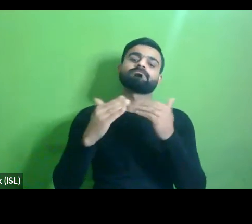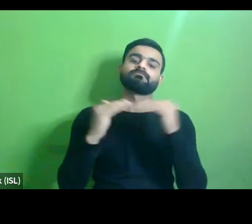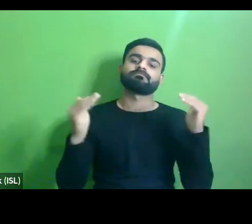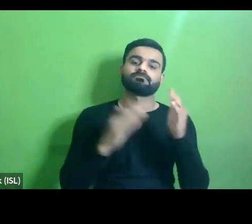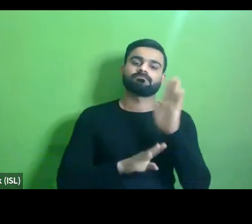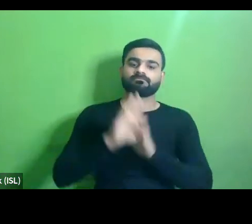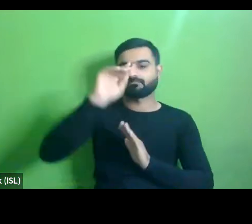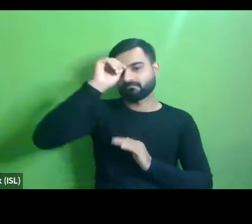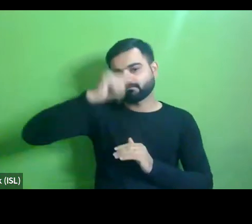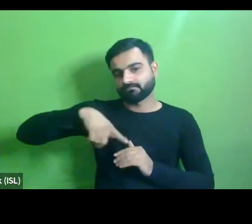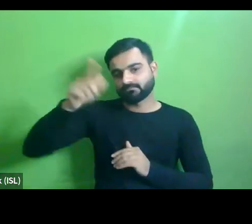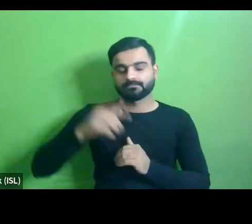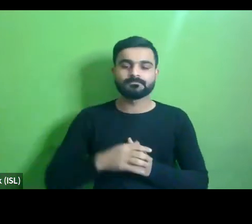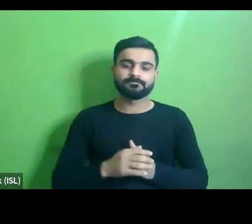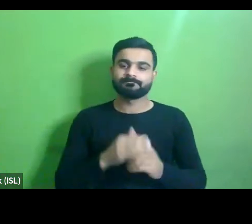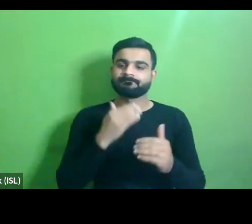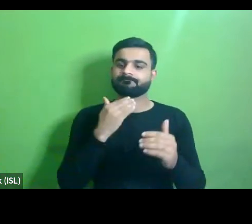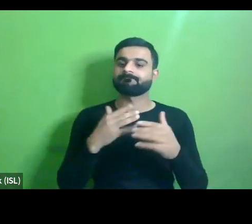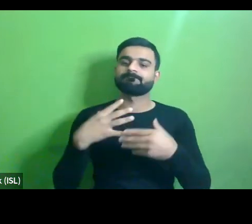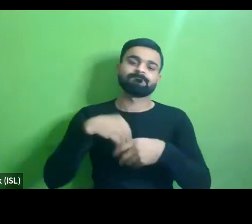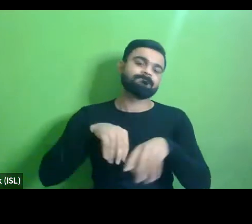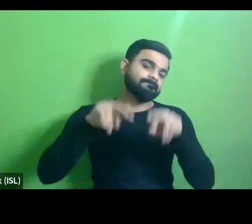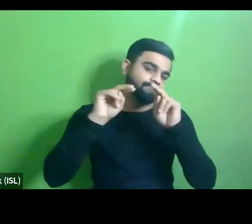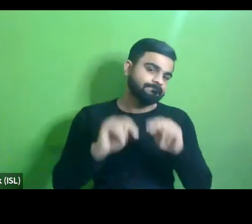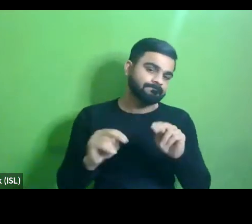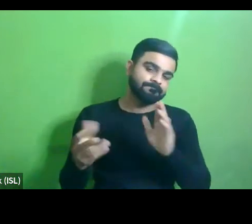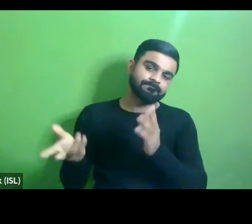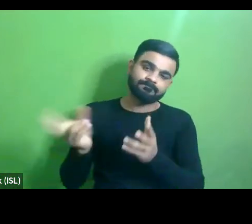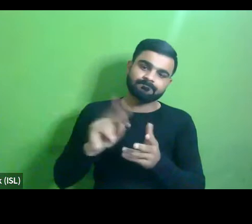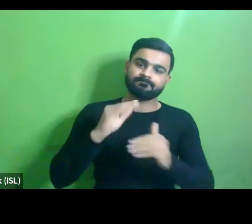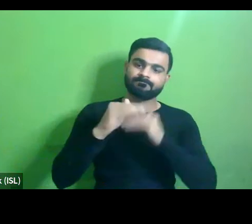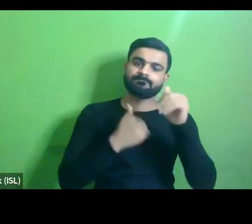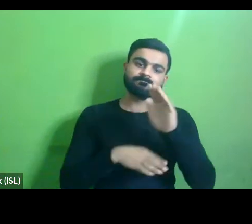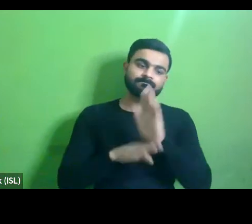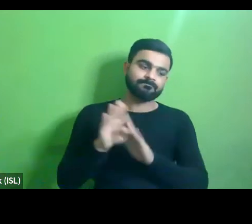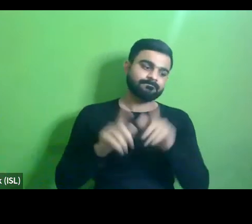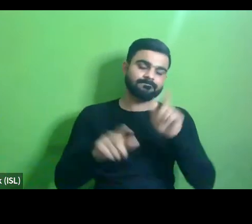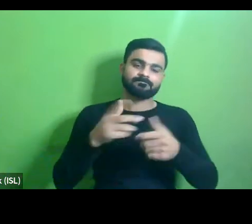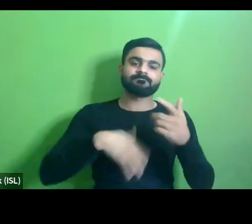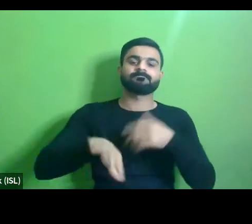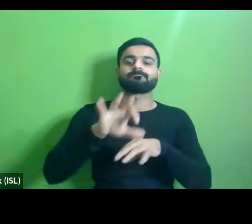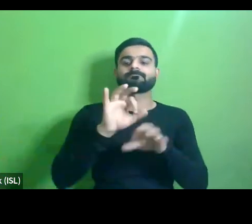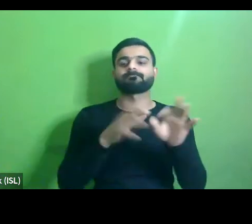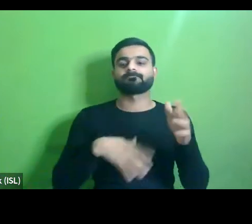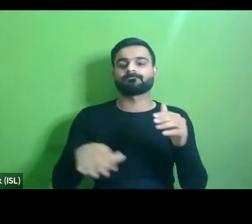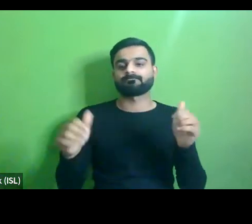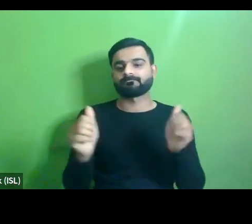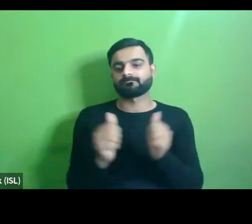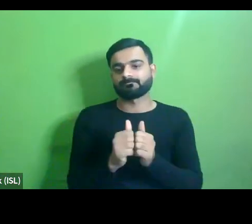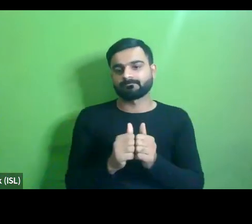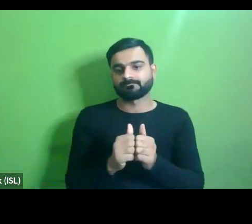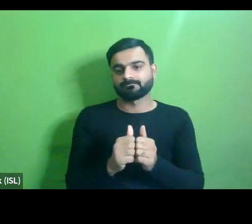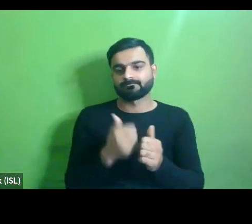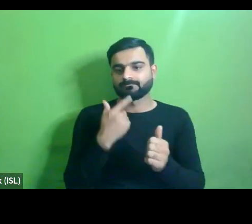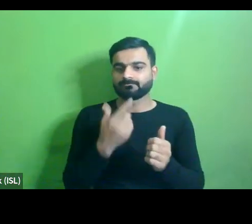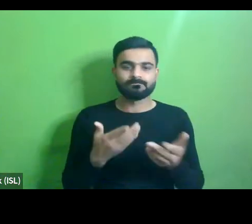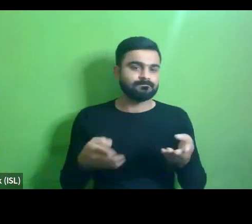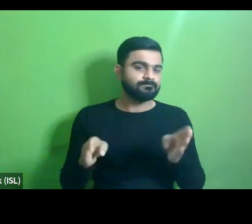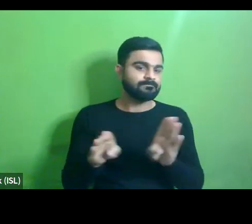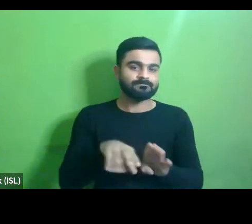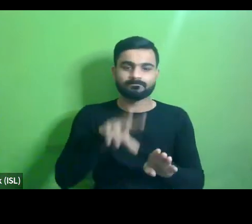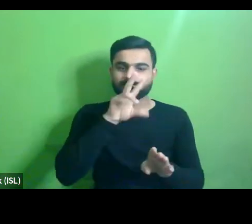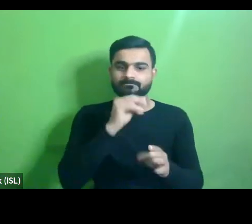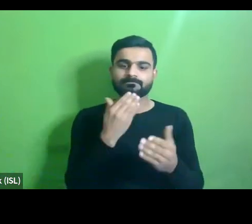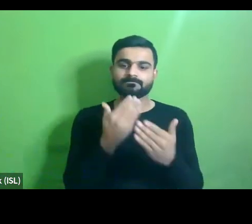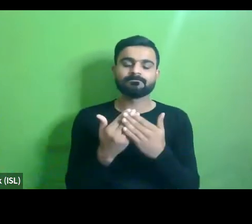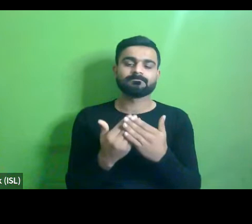in indian cities and catering to the needs of the rapidly growing urban population uh with that i close my address thank you